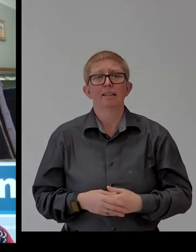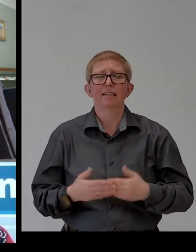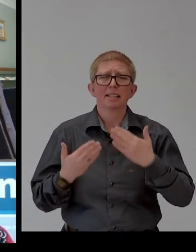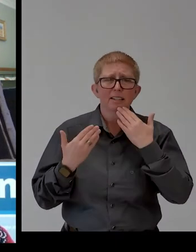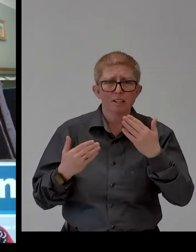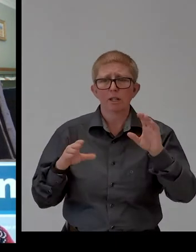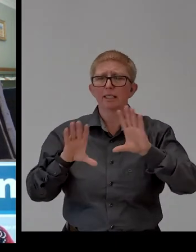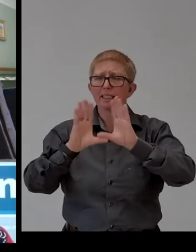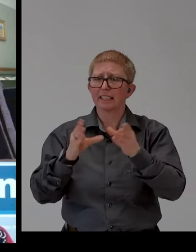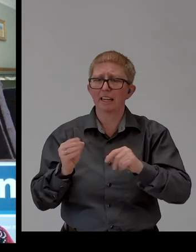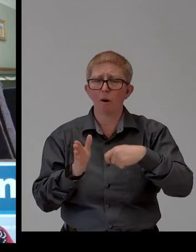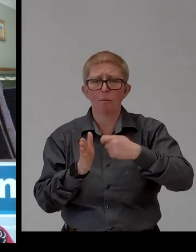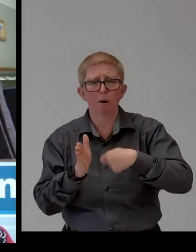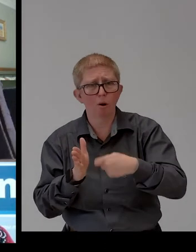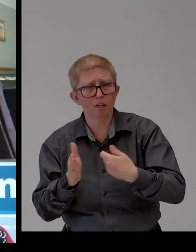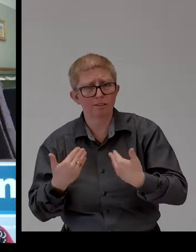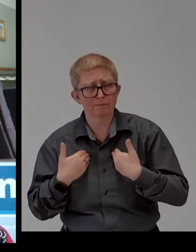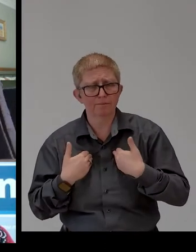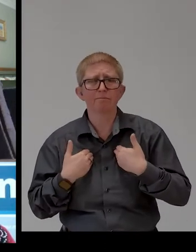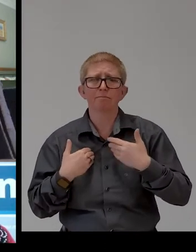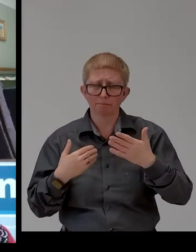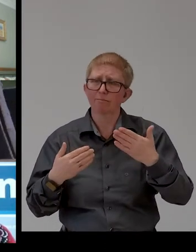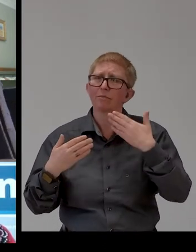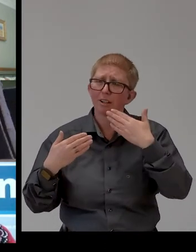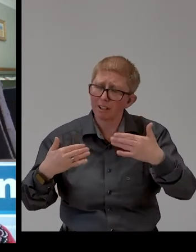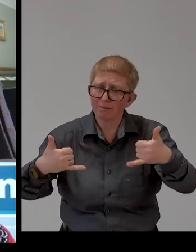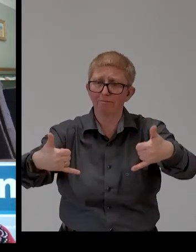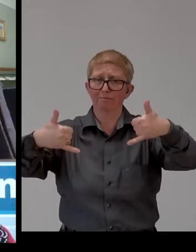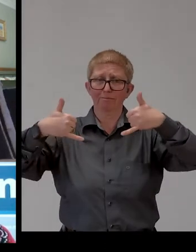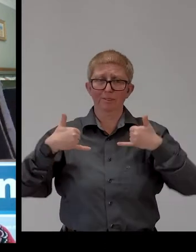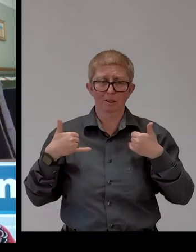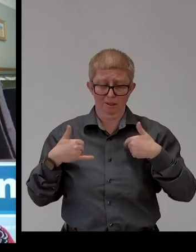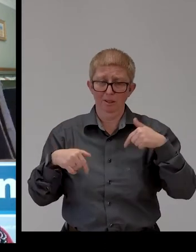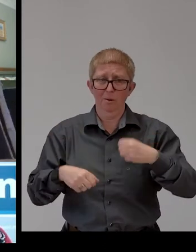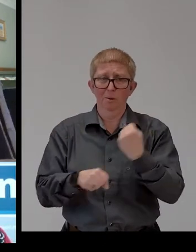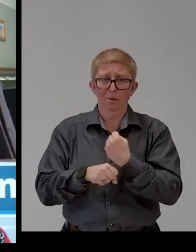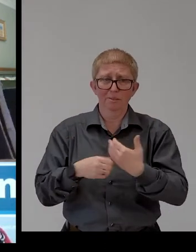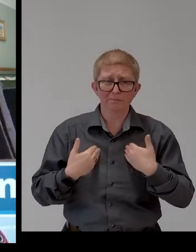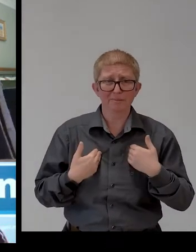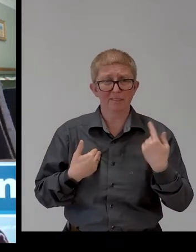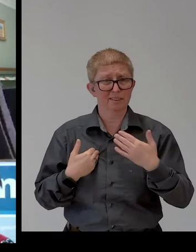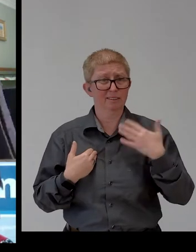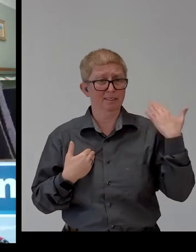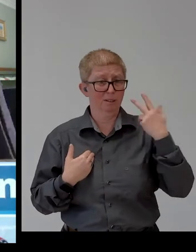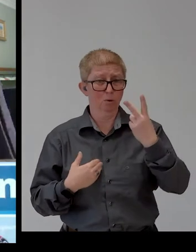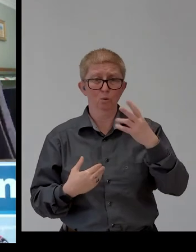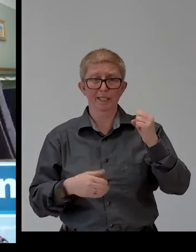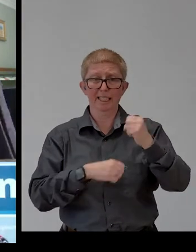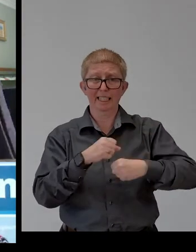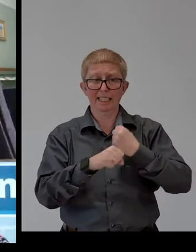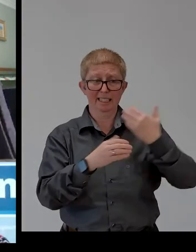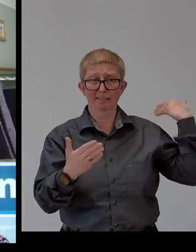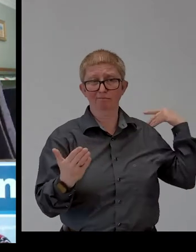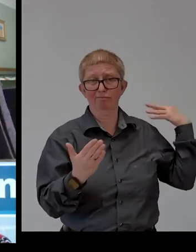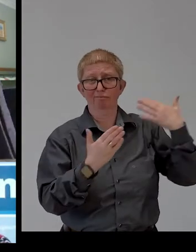for recognizing the work of Naman Seva Samithi for past 20 years. Naman has been